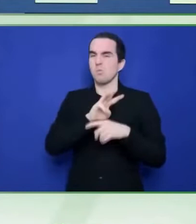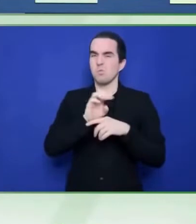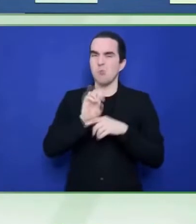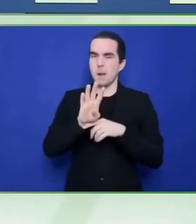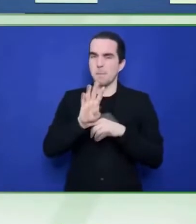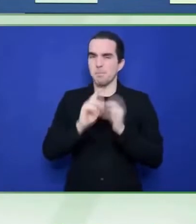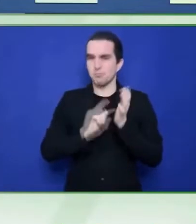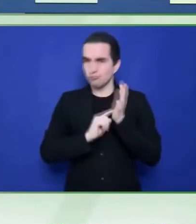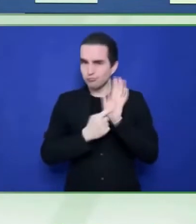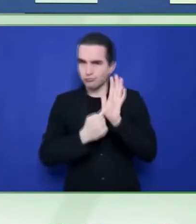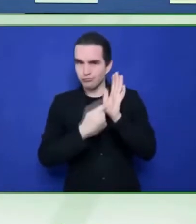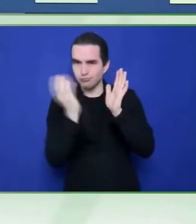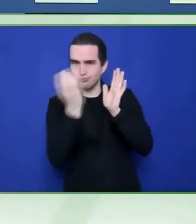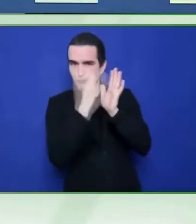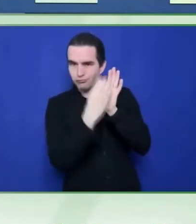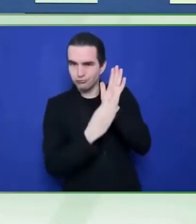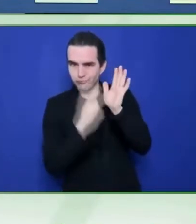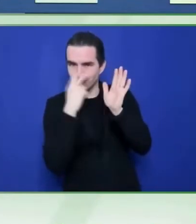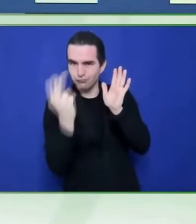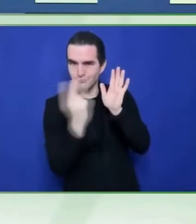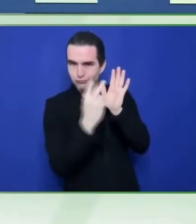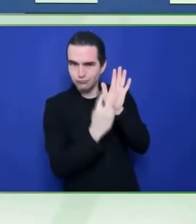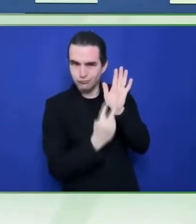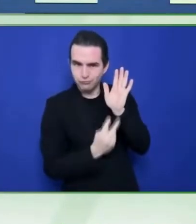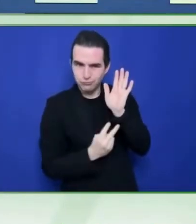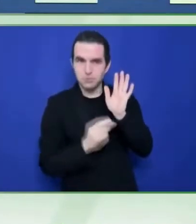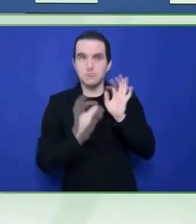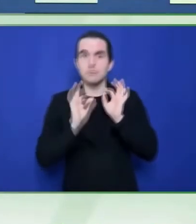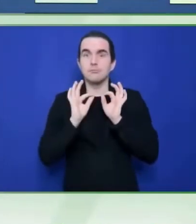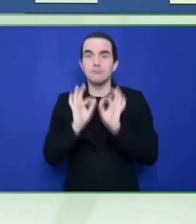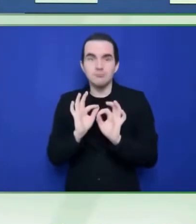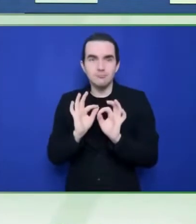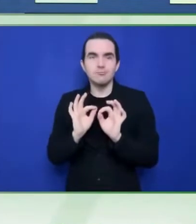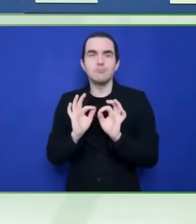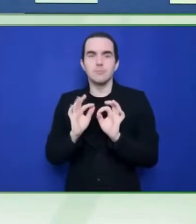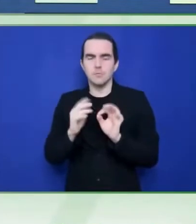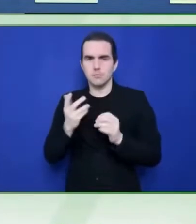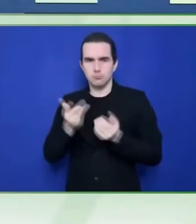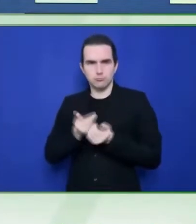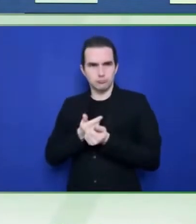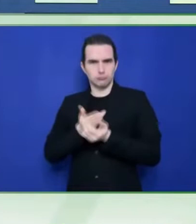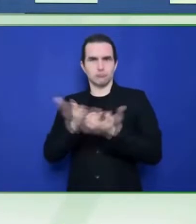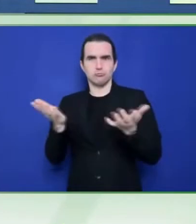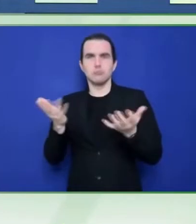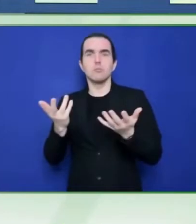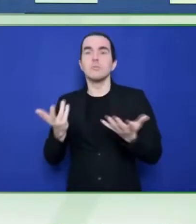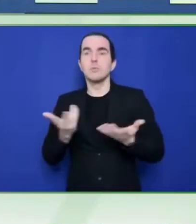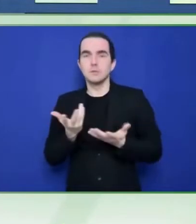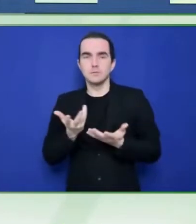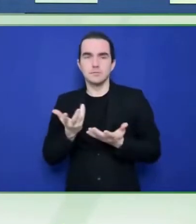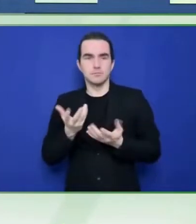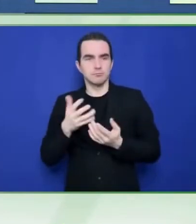These enterprising and innovative efforts are based on our strong belief